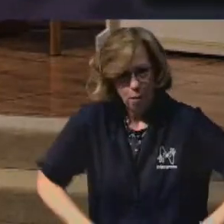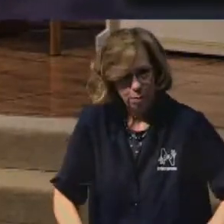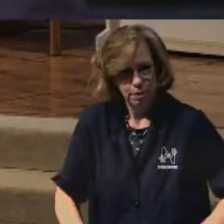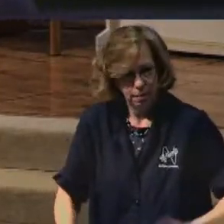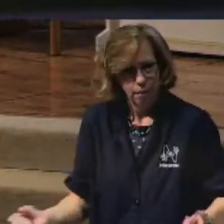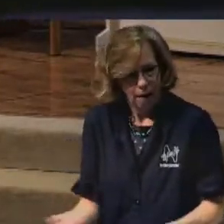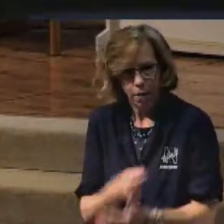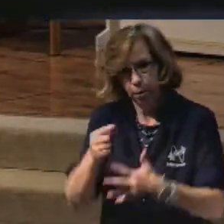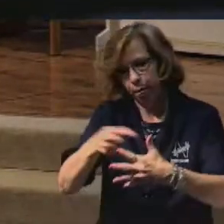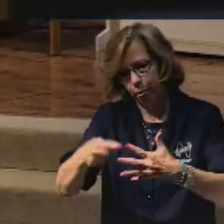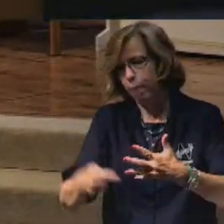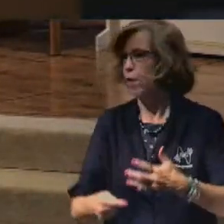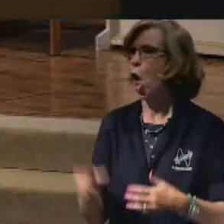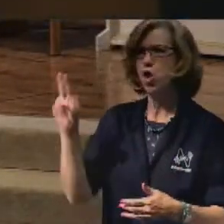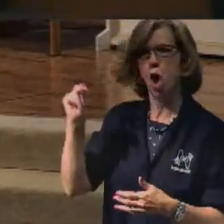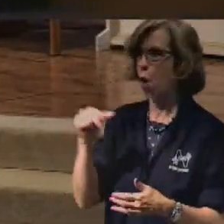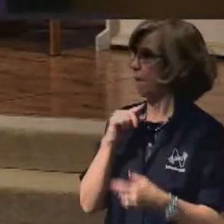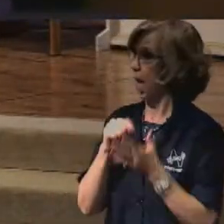and no, I'm not going to demonstrate.